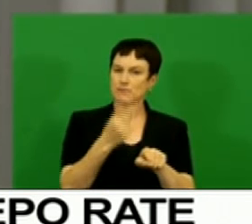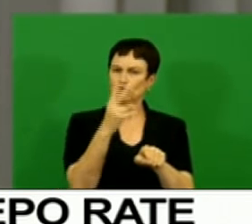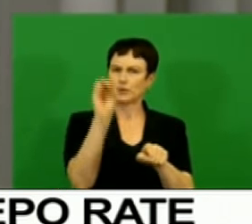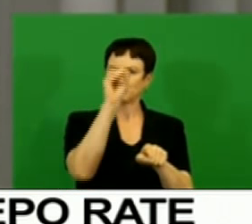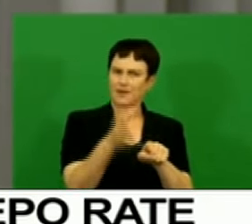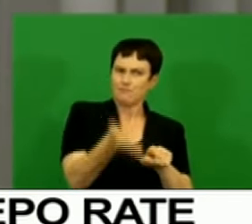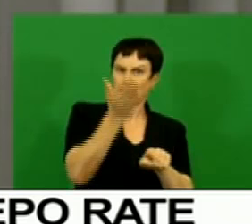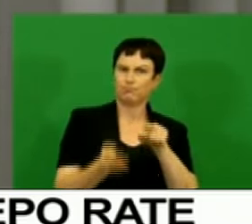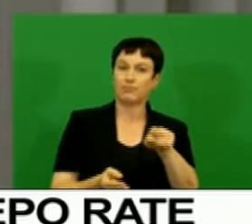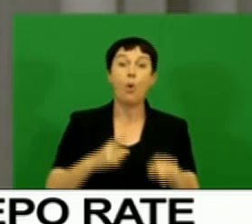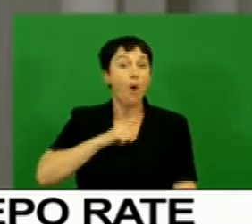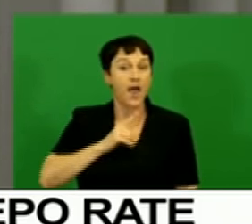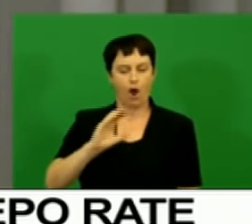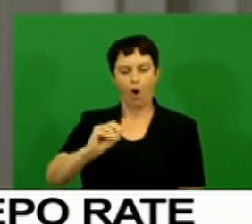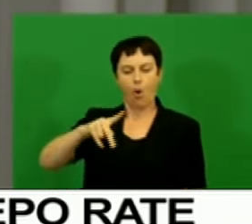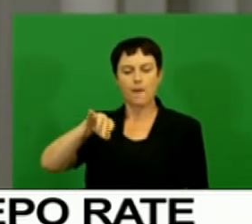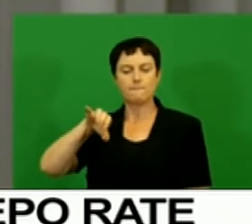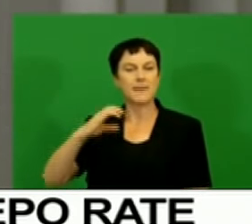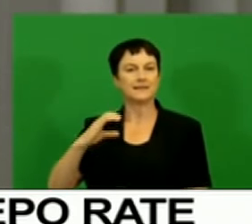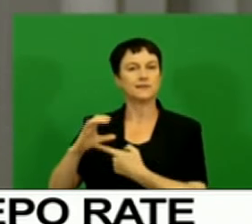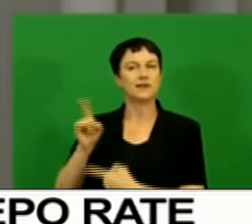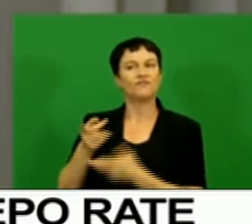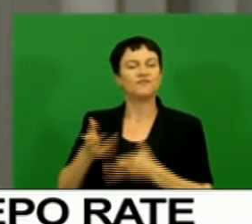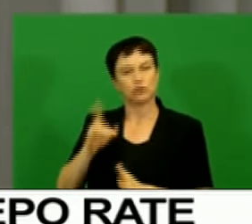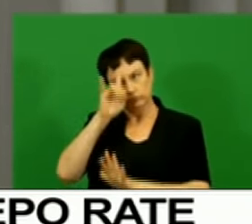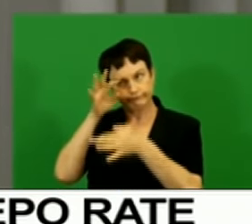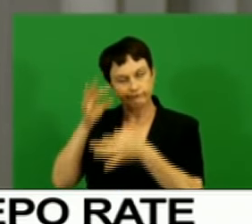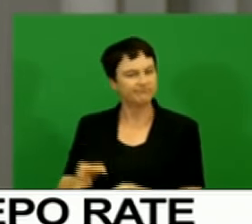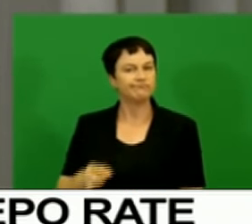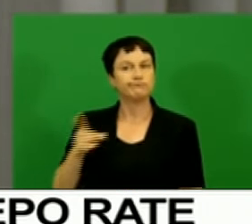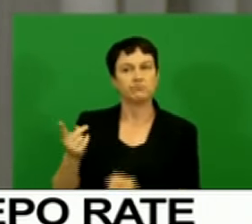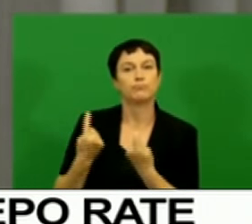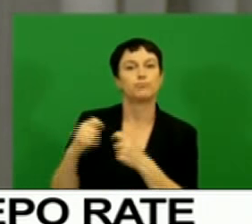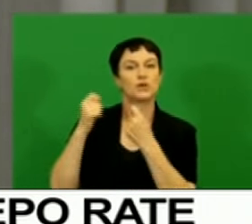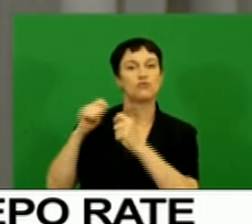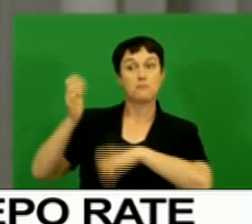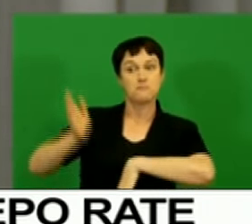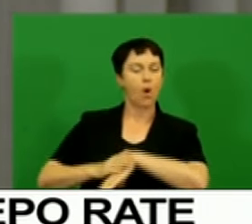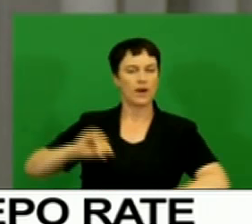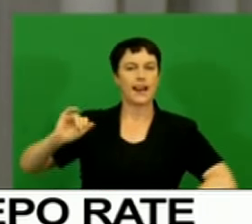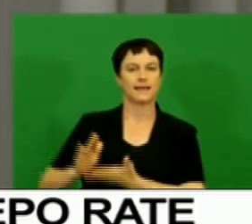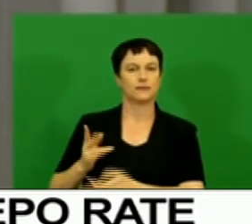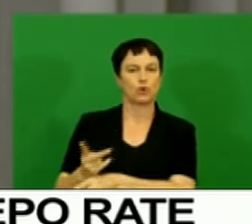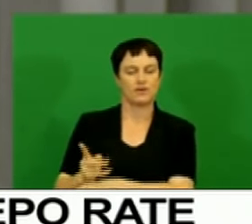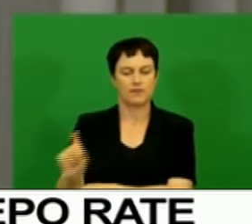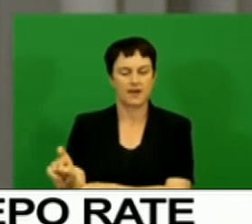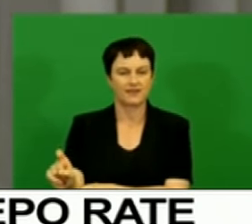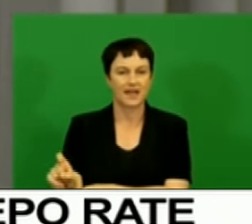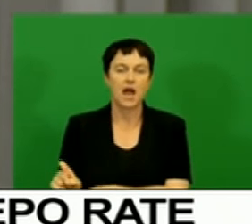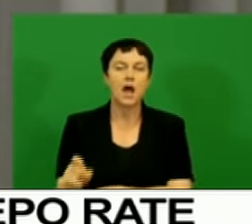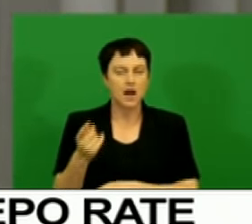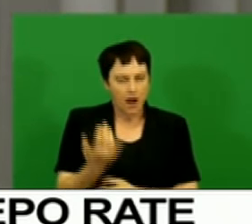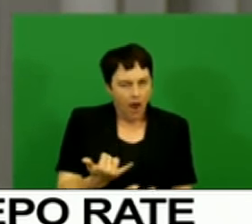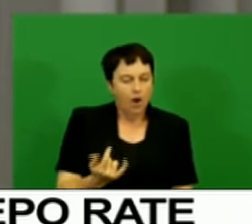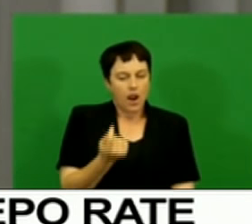OPEC brokered agreement to restrict production. Prices have since moderated to current